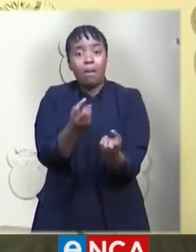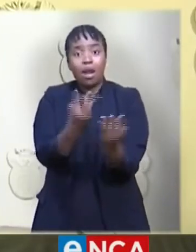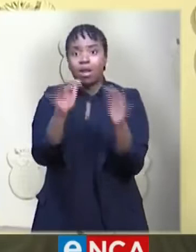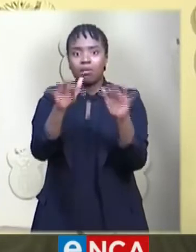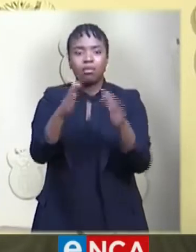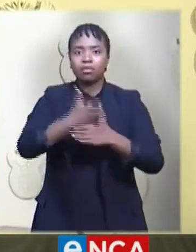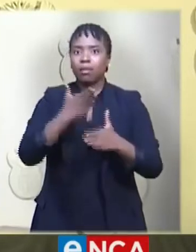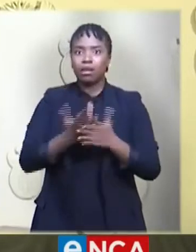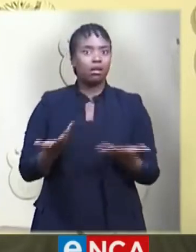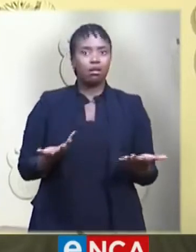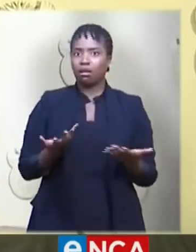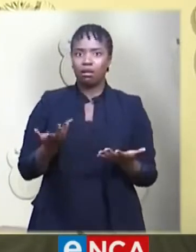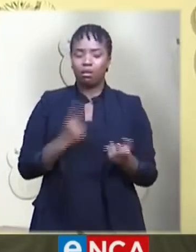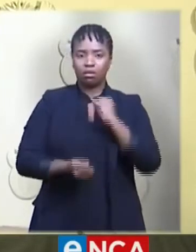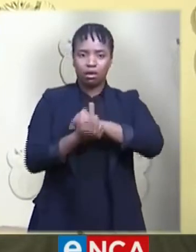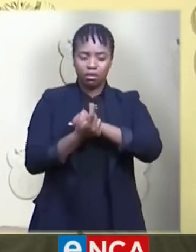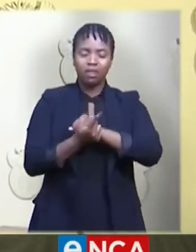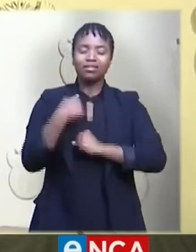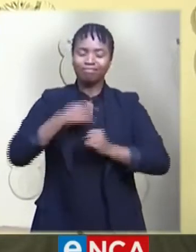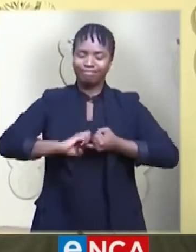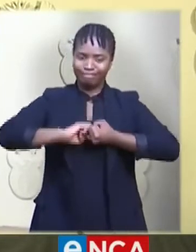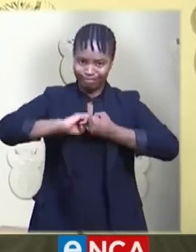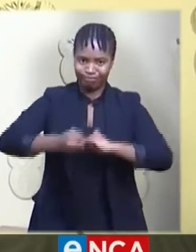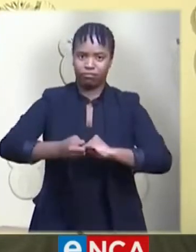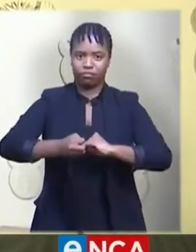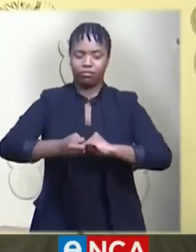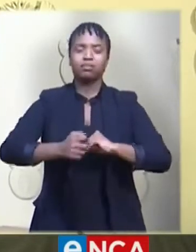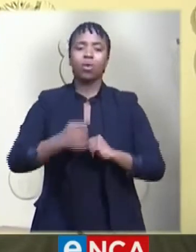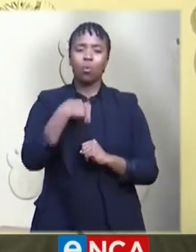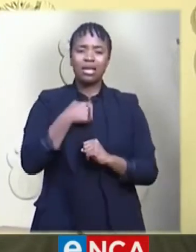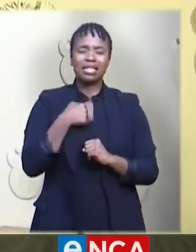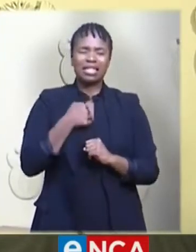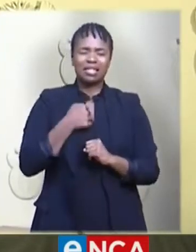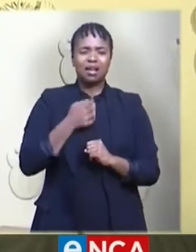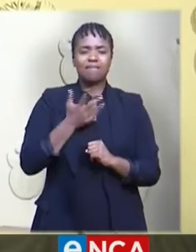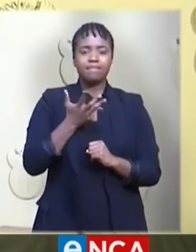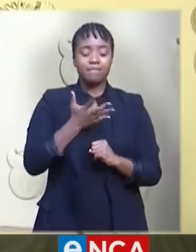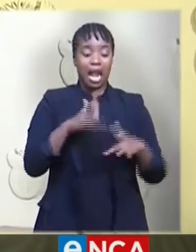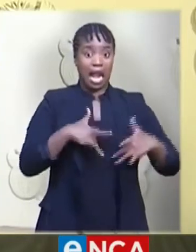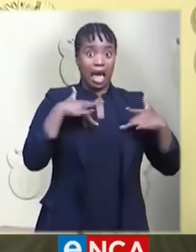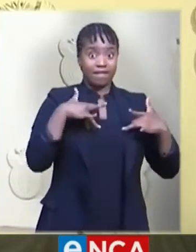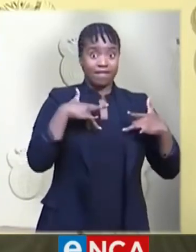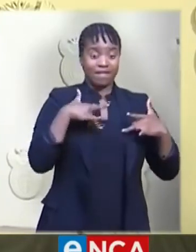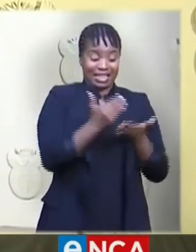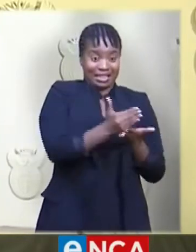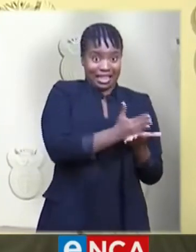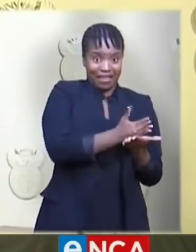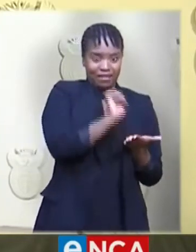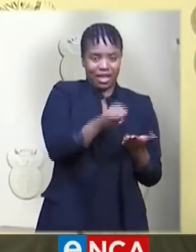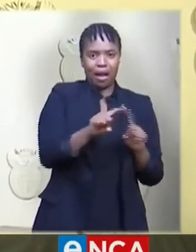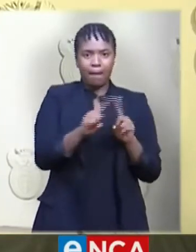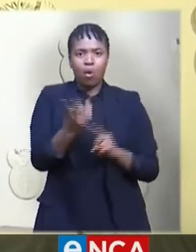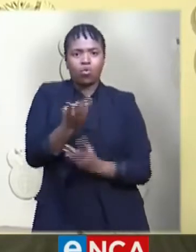We are determined to pursue a path that both saves lives and protects livelihoods.